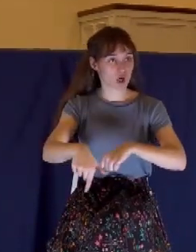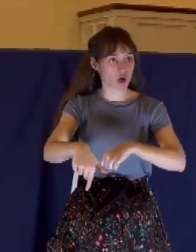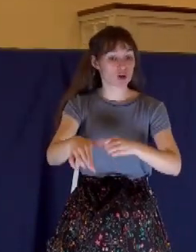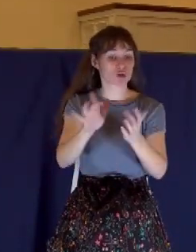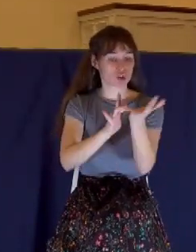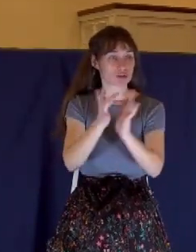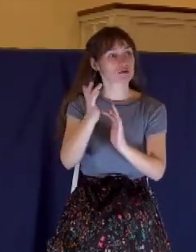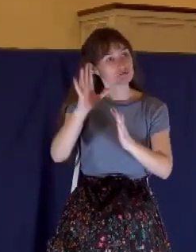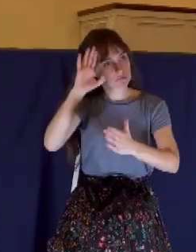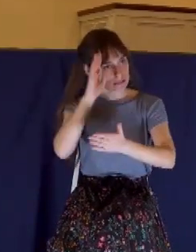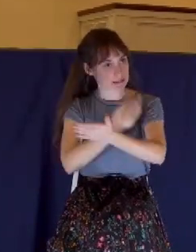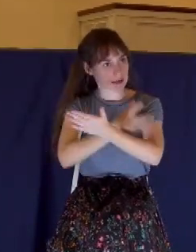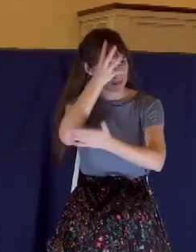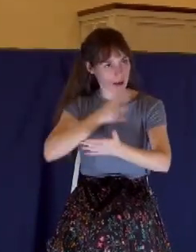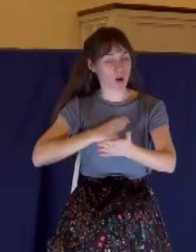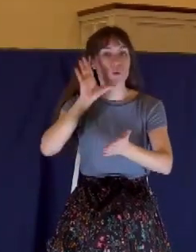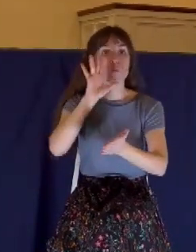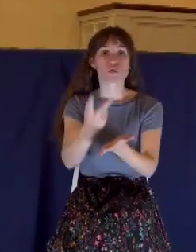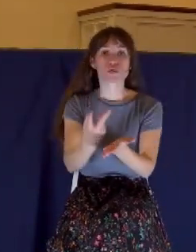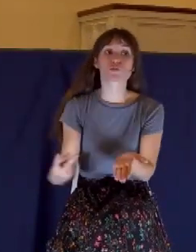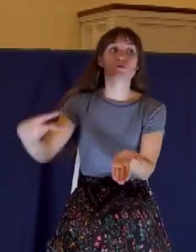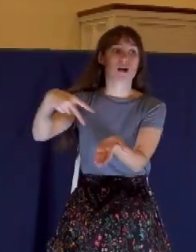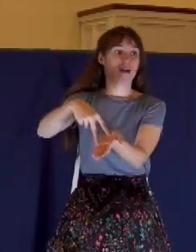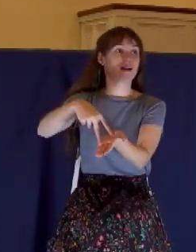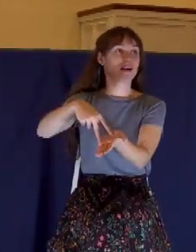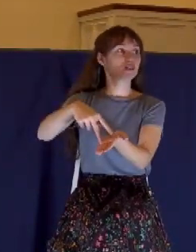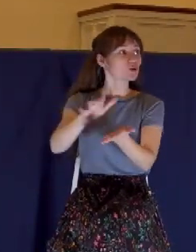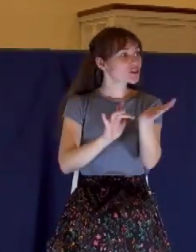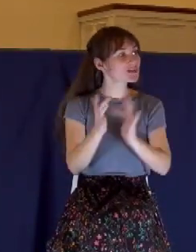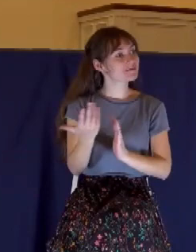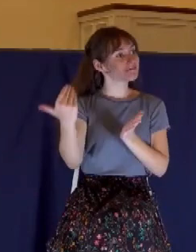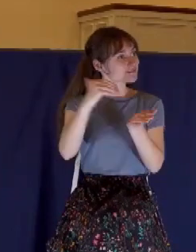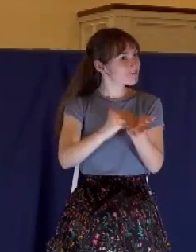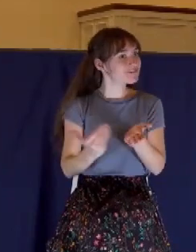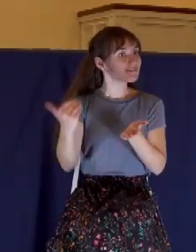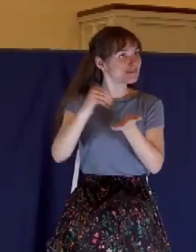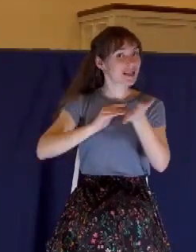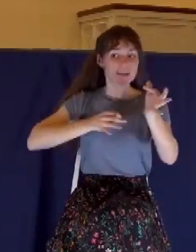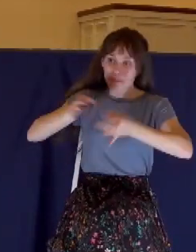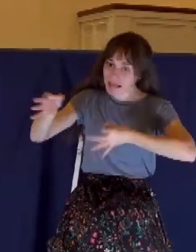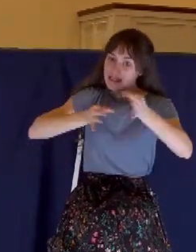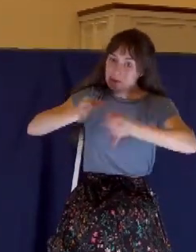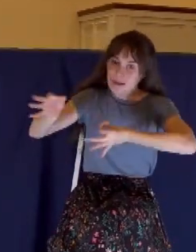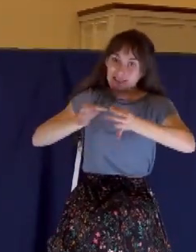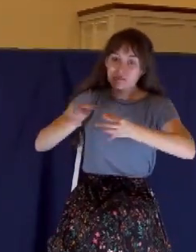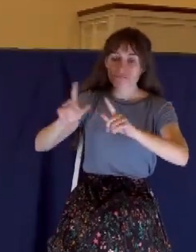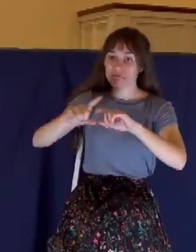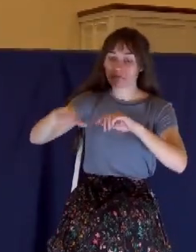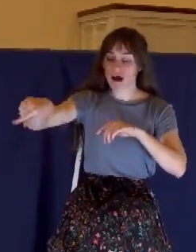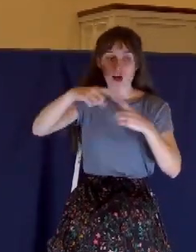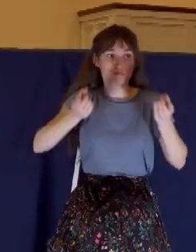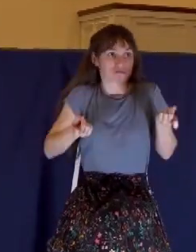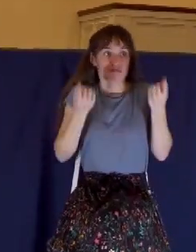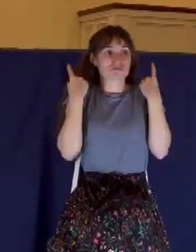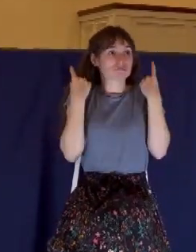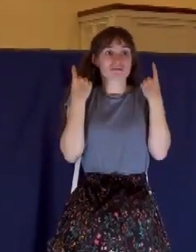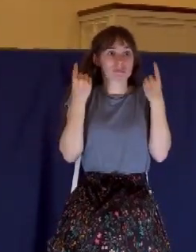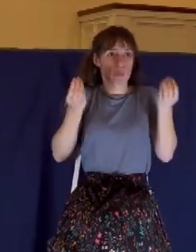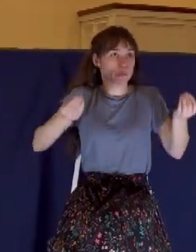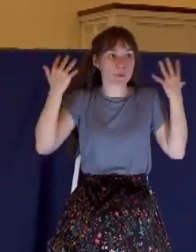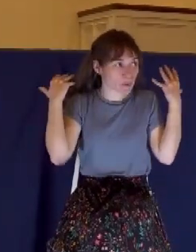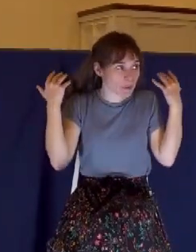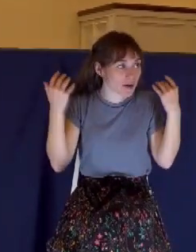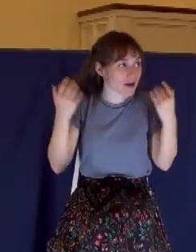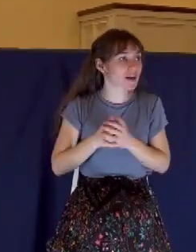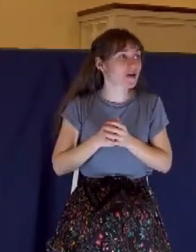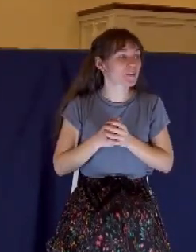they just couldn't seem to get it. They couldn't seem to comprehend it. And here in chapter 14 in just a little bit He's going to have the